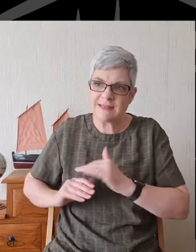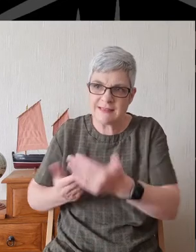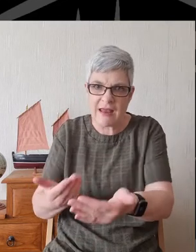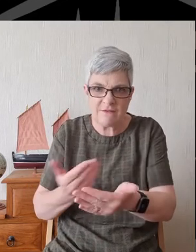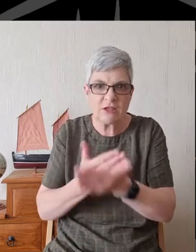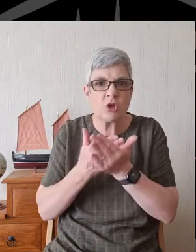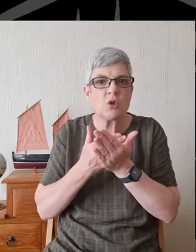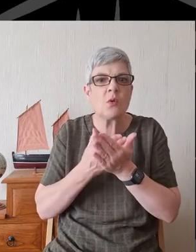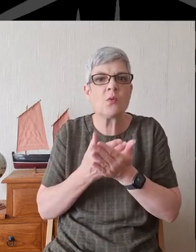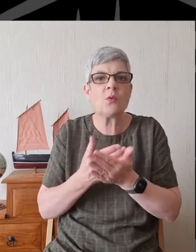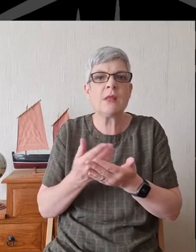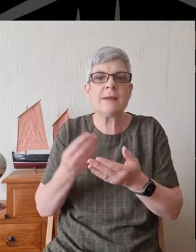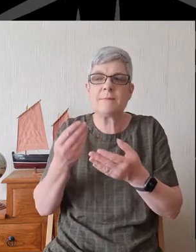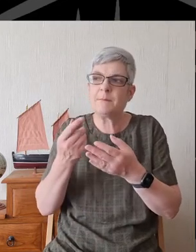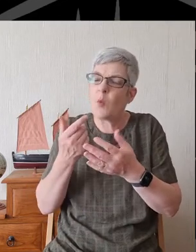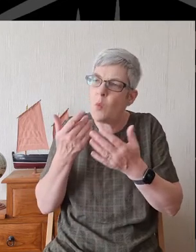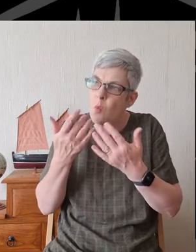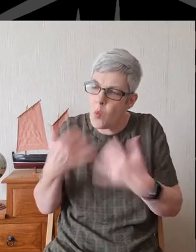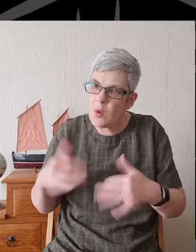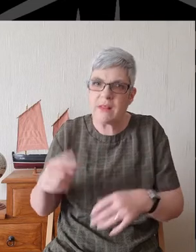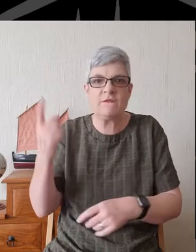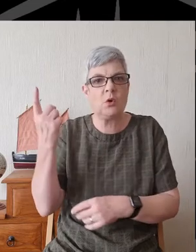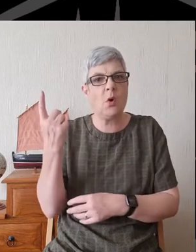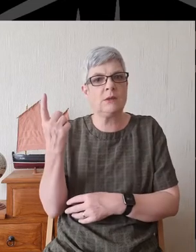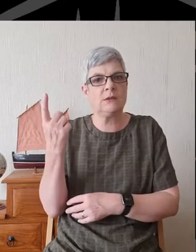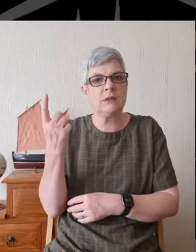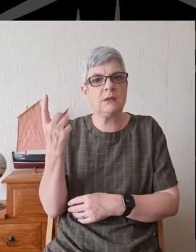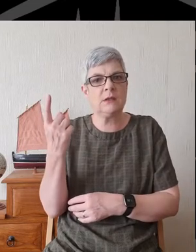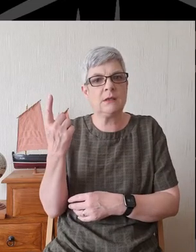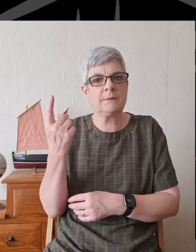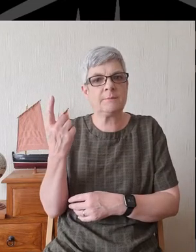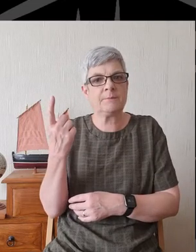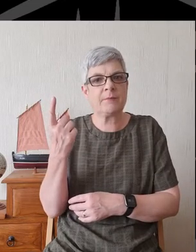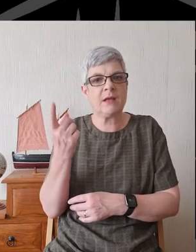off whatever it is that holds us back or causes us to sin.